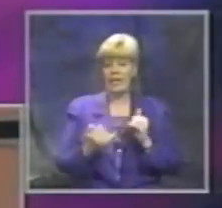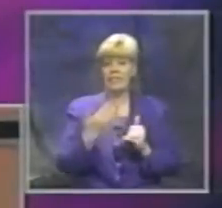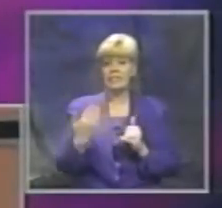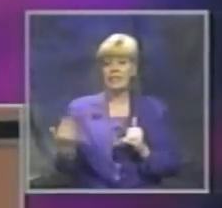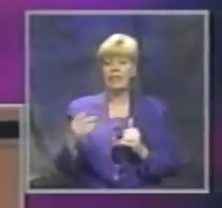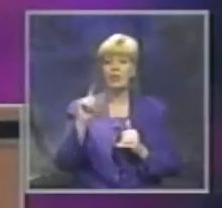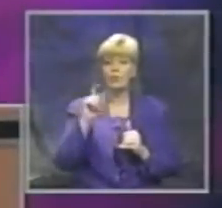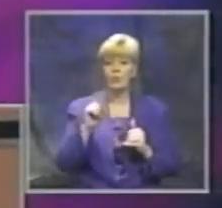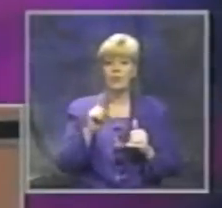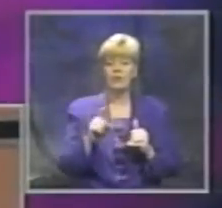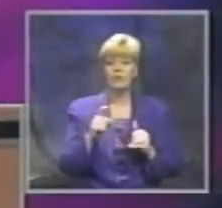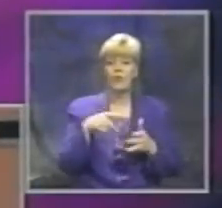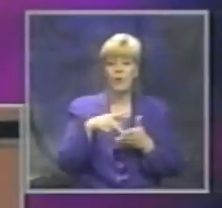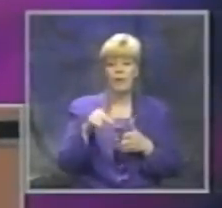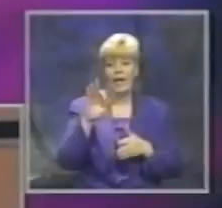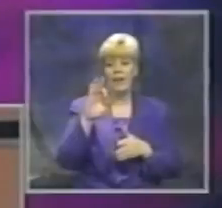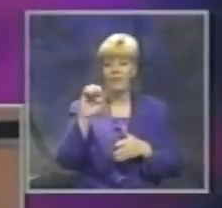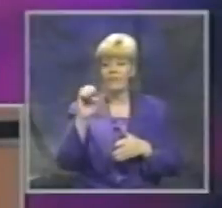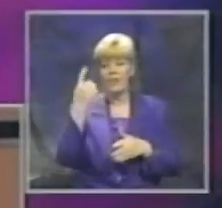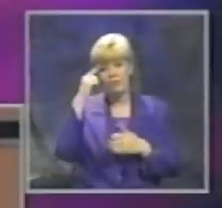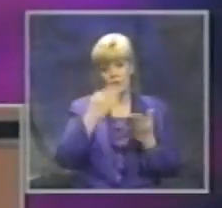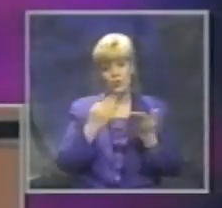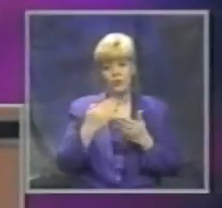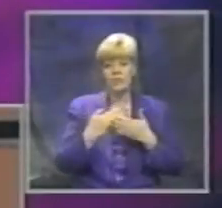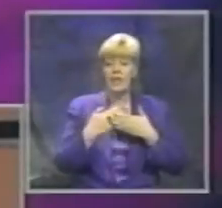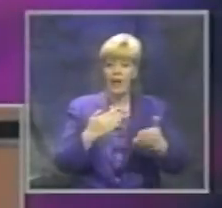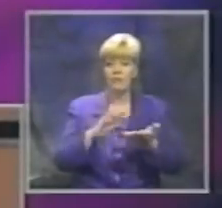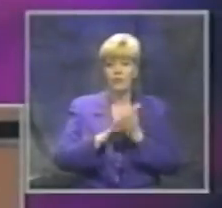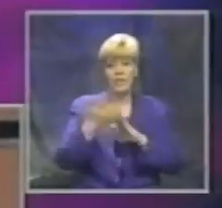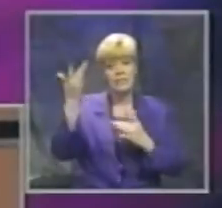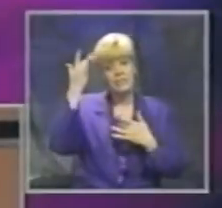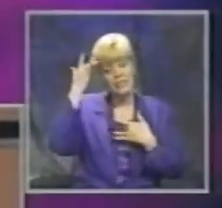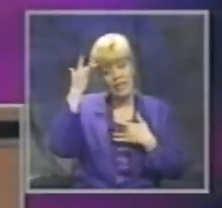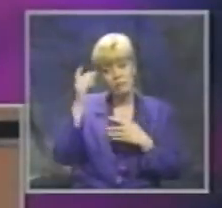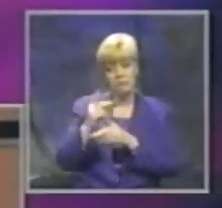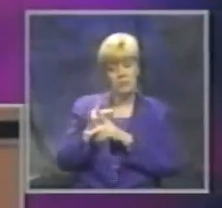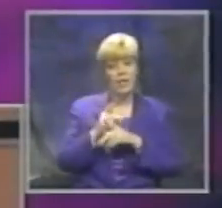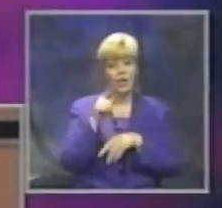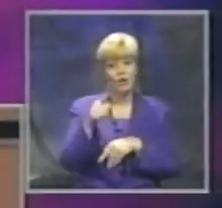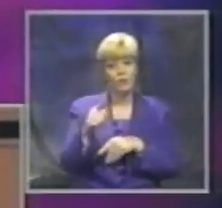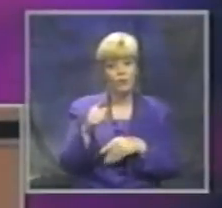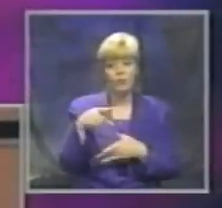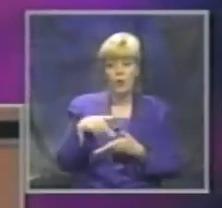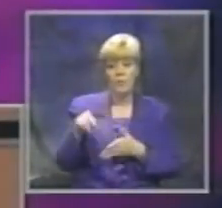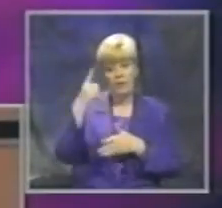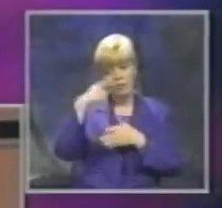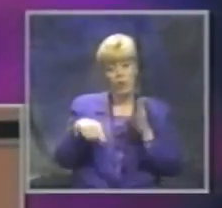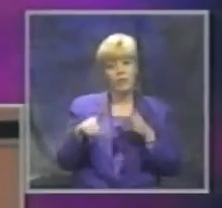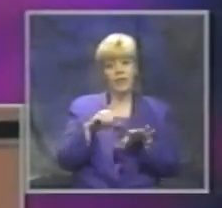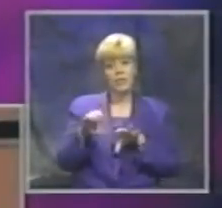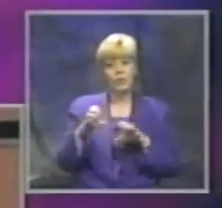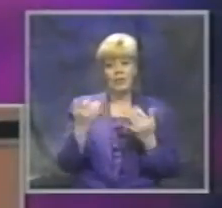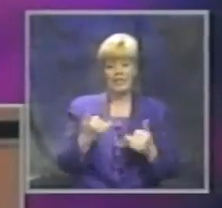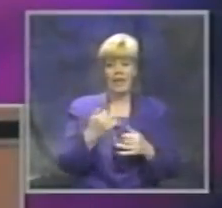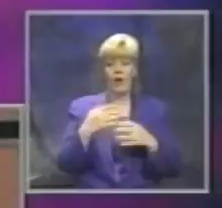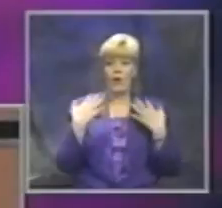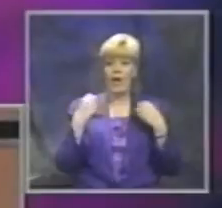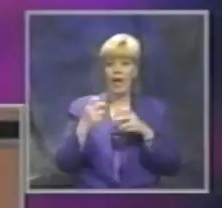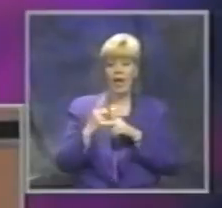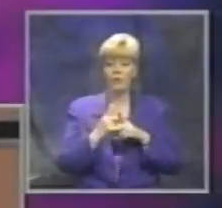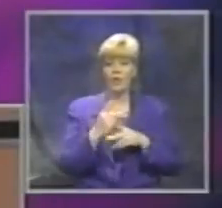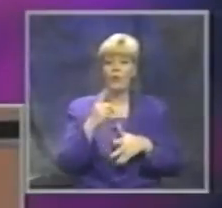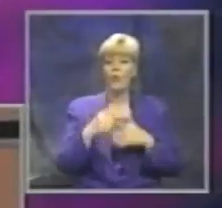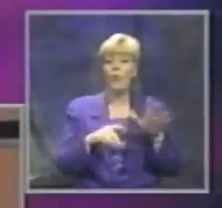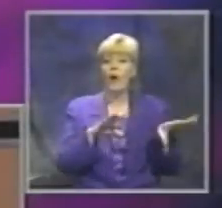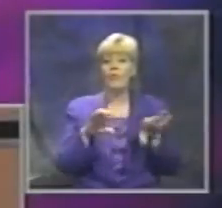paid kind of feet for service. That is, they took care of you once you got sick, and they got paid for what they did. And now they're being paid for health, for